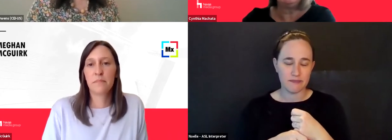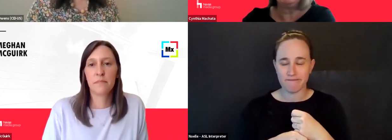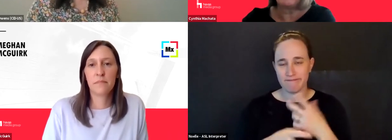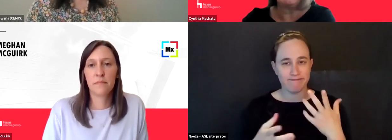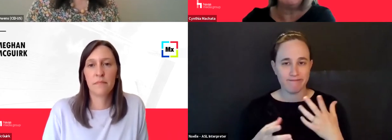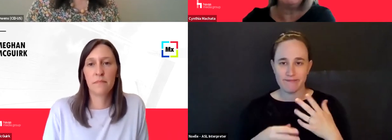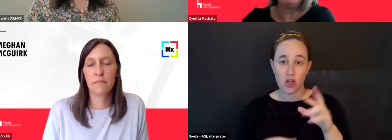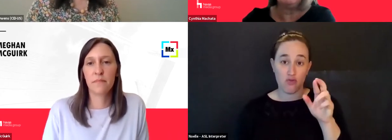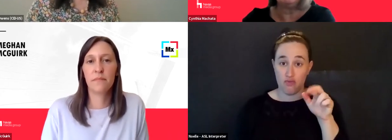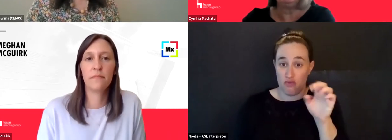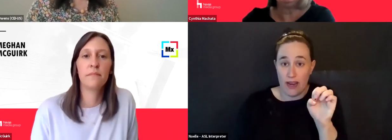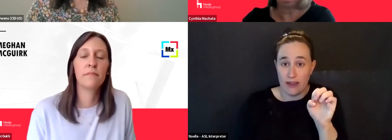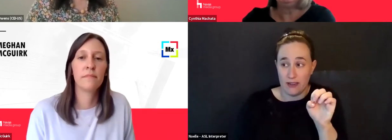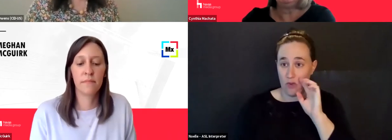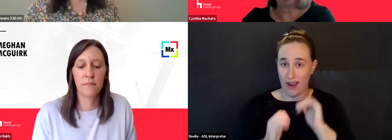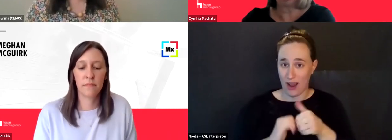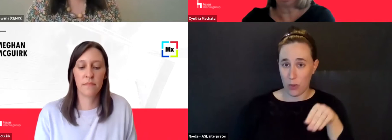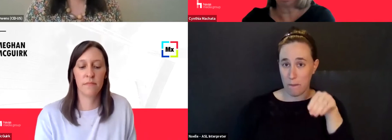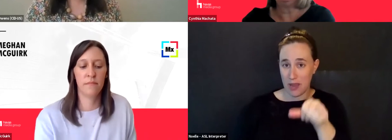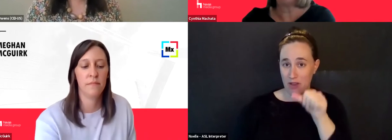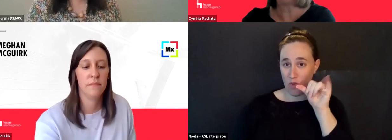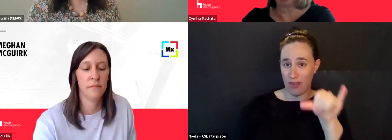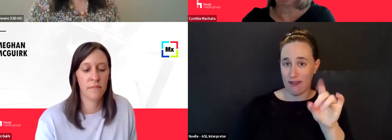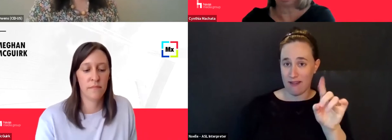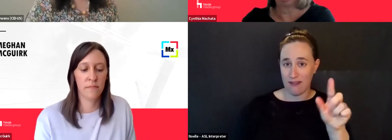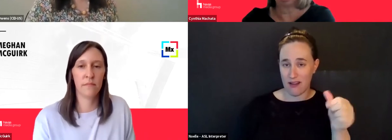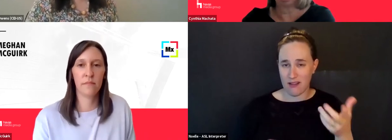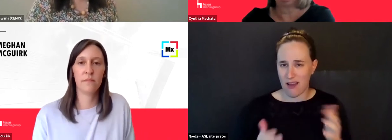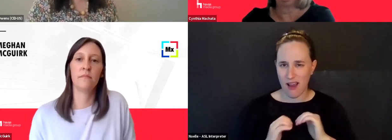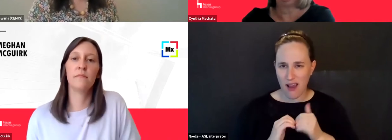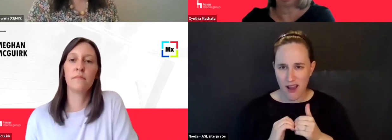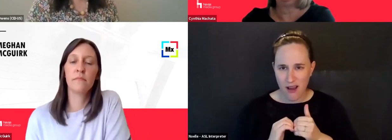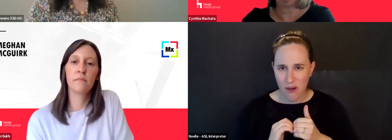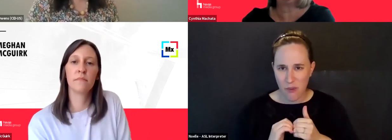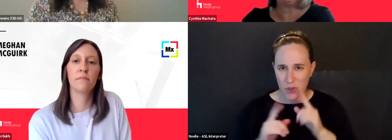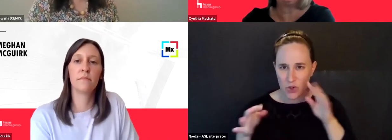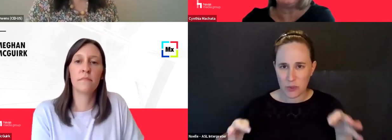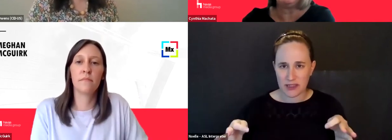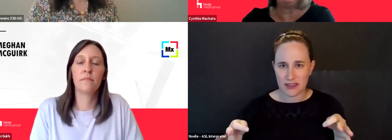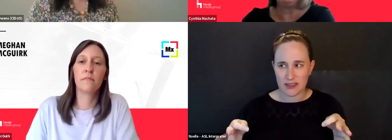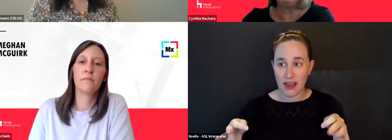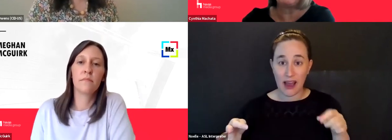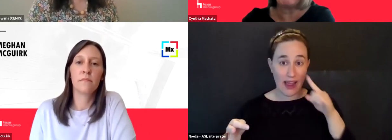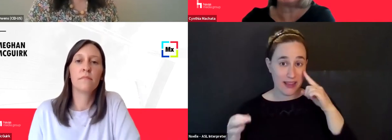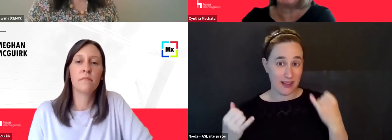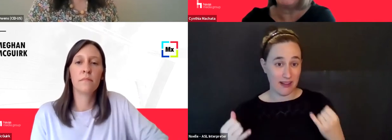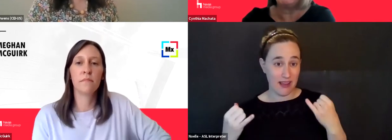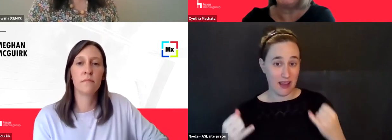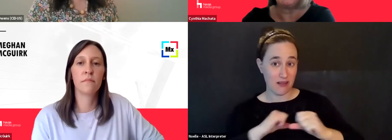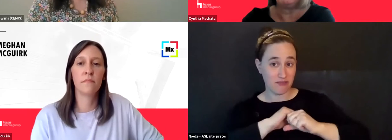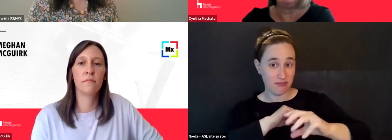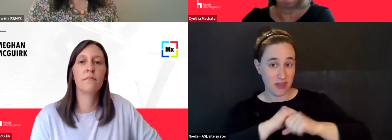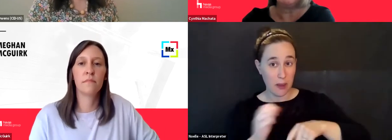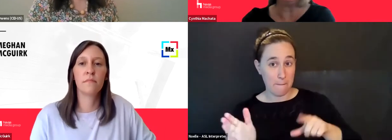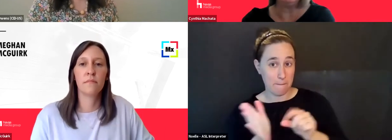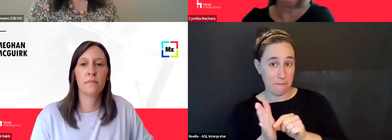cost of, of that kind of data. And I do think that the, um, um, publishers today believe that they are already